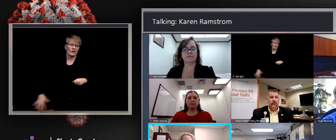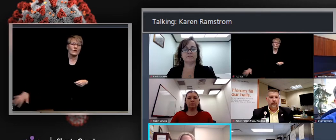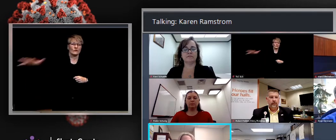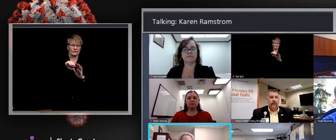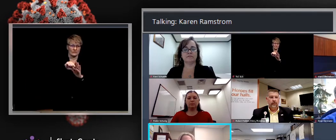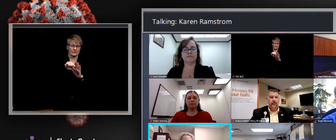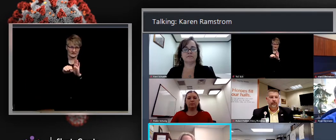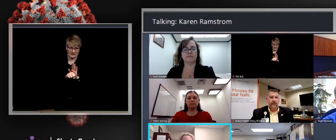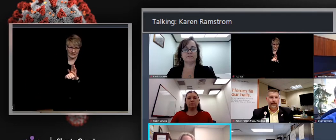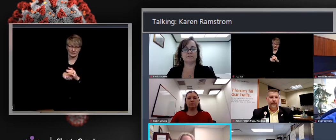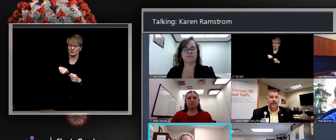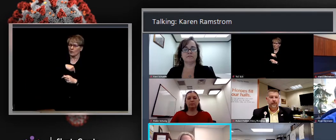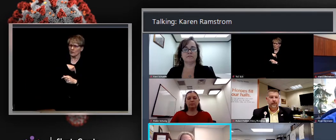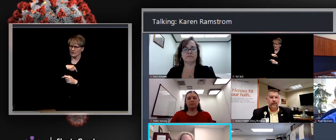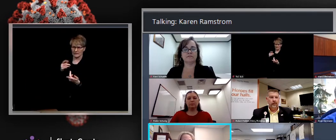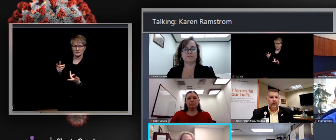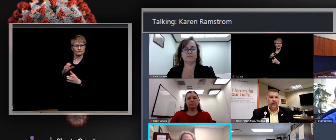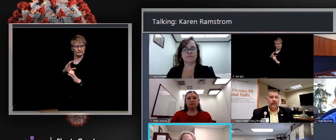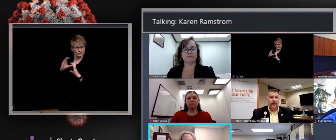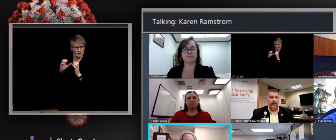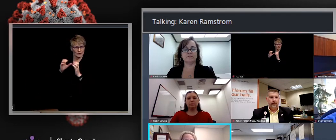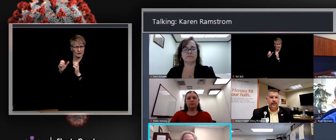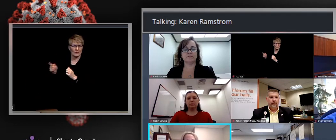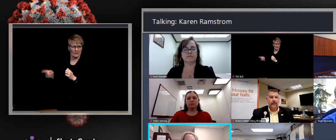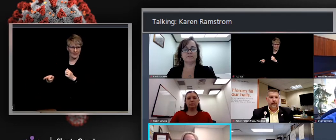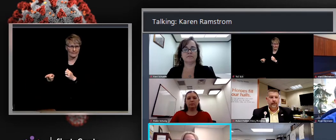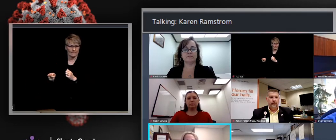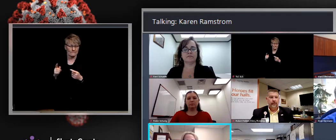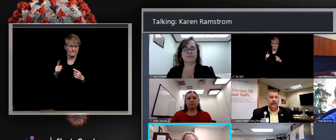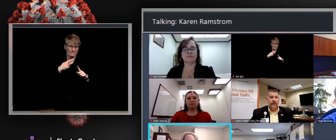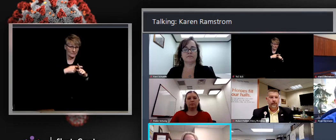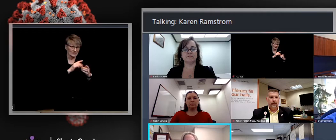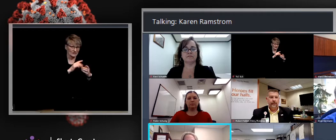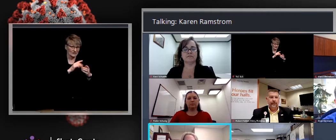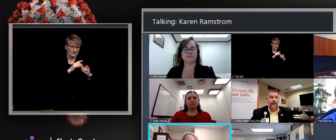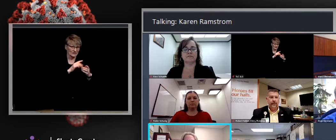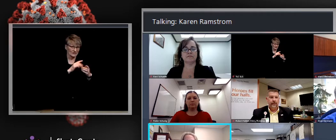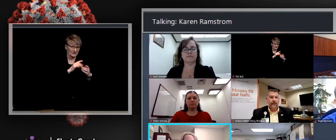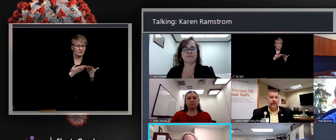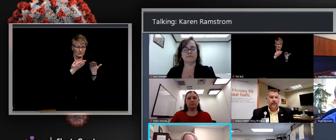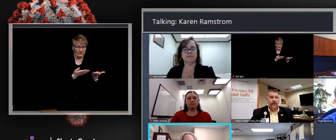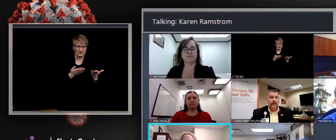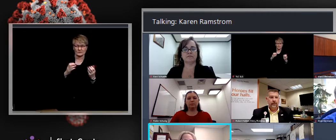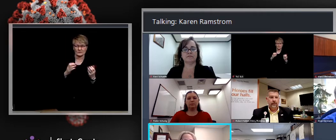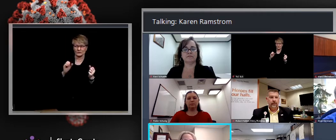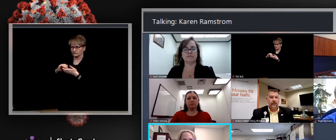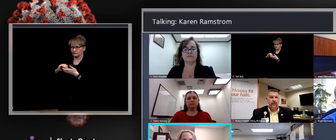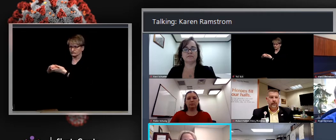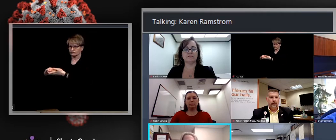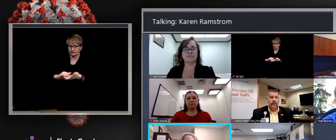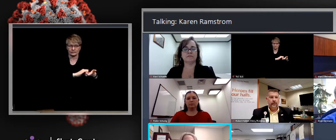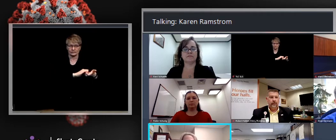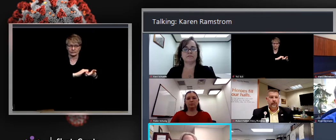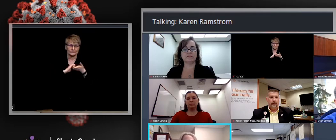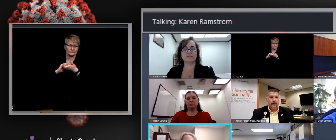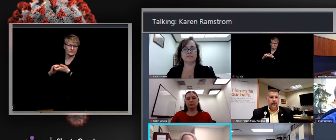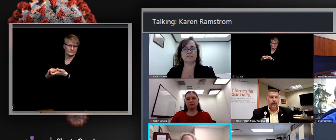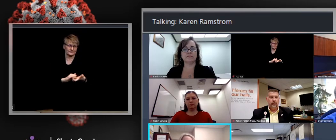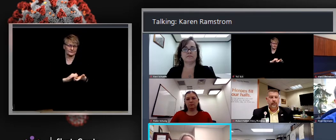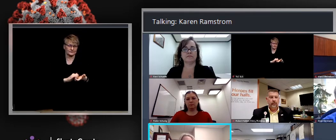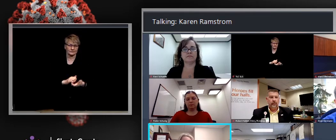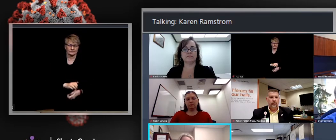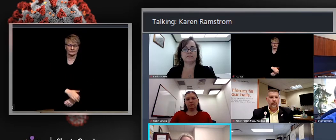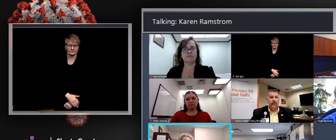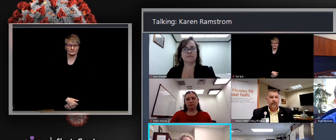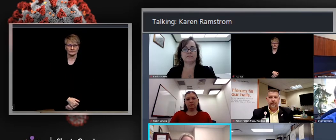community providers are also doing that or have done that. And the intention of that is to establish